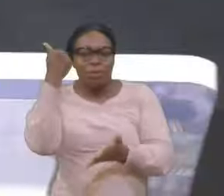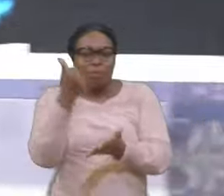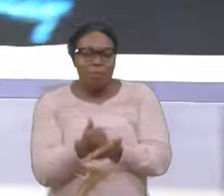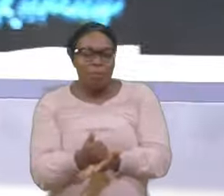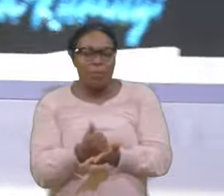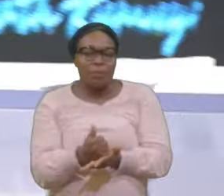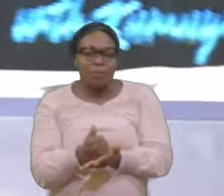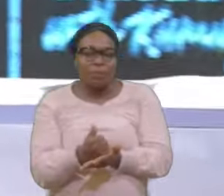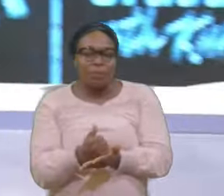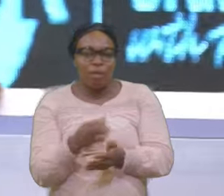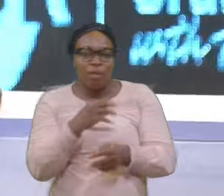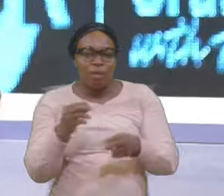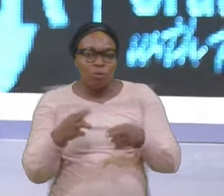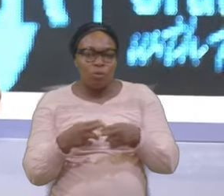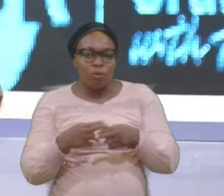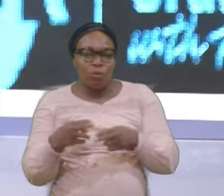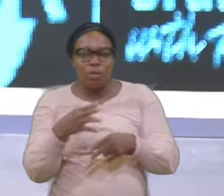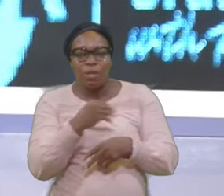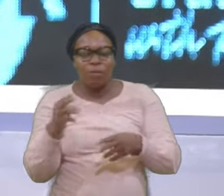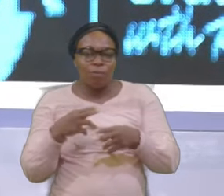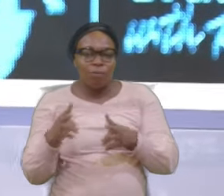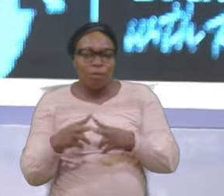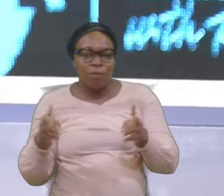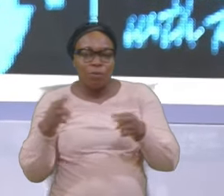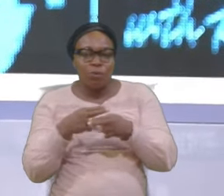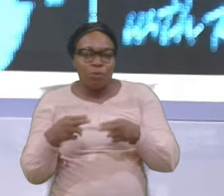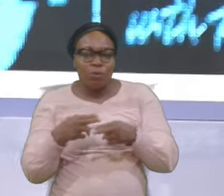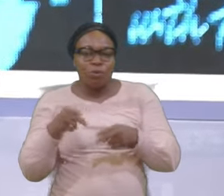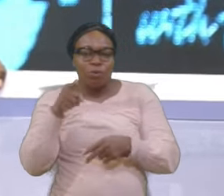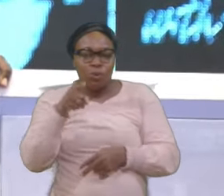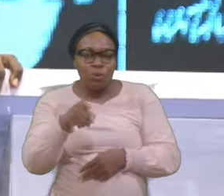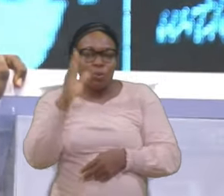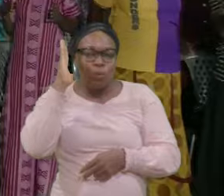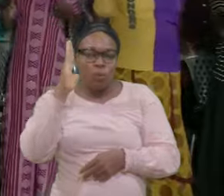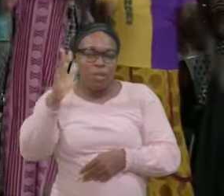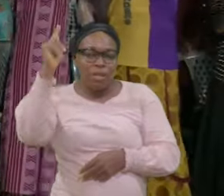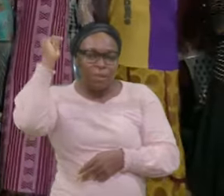and very soon you will testify